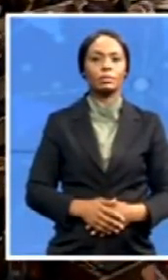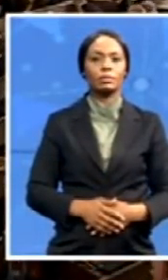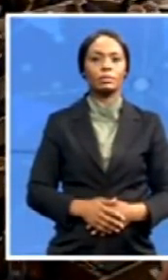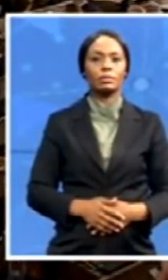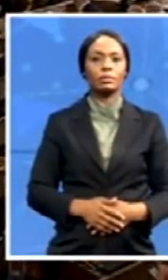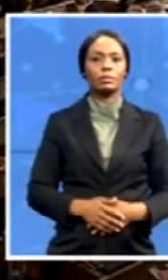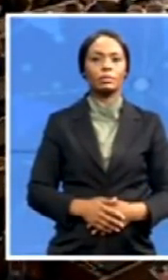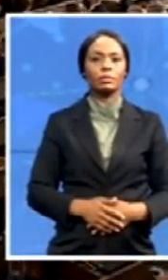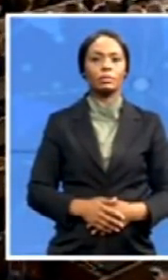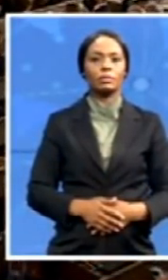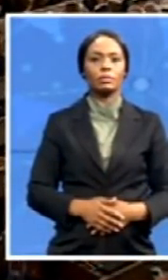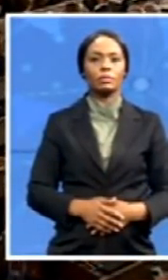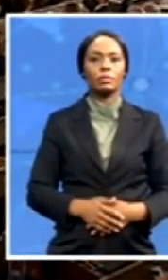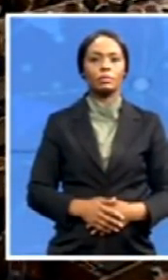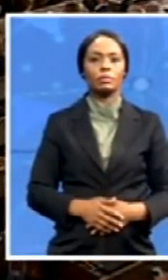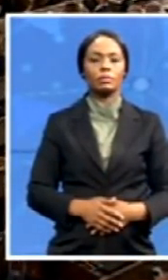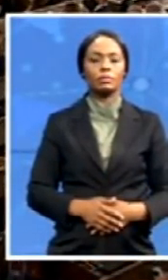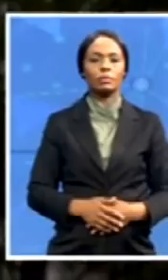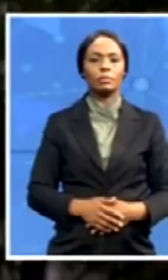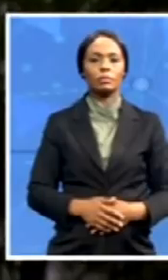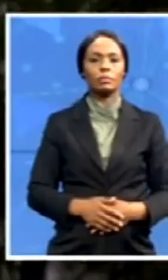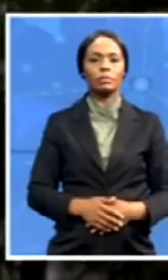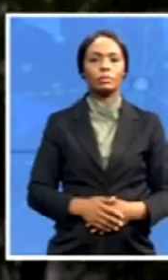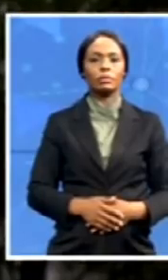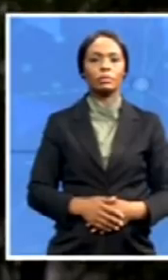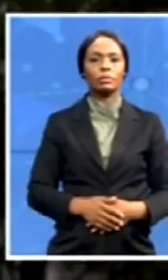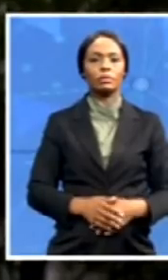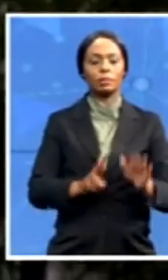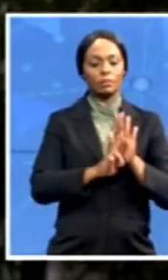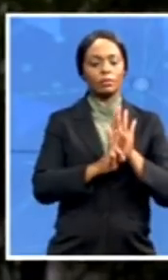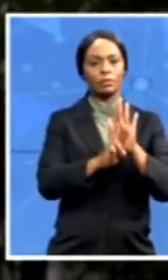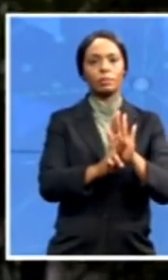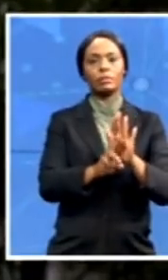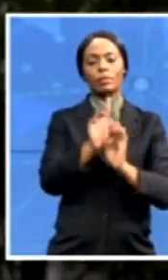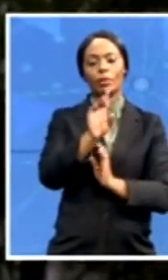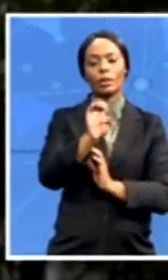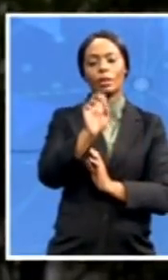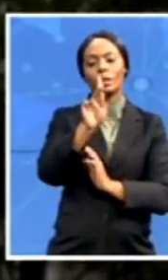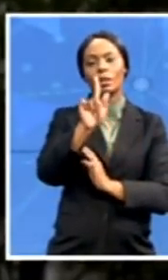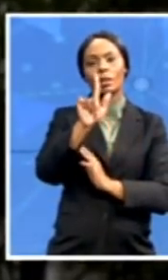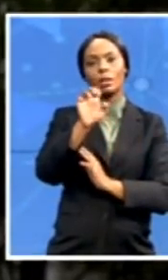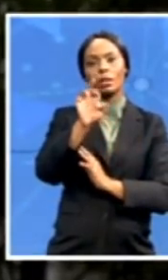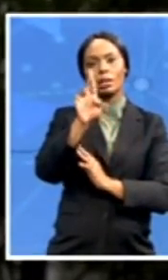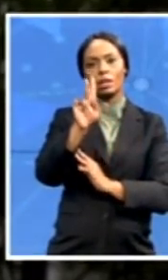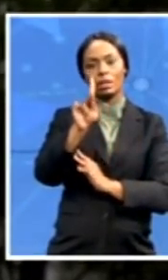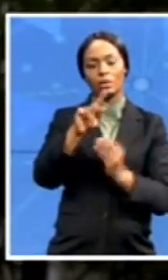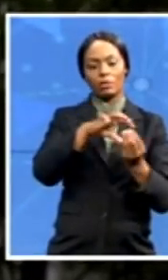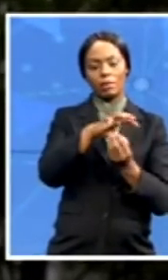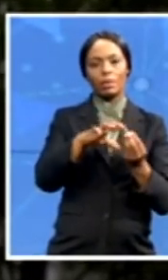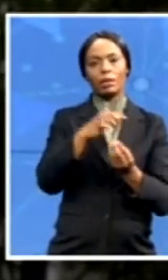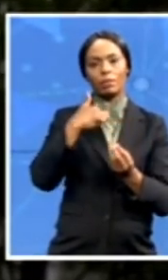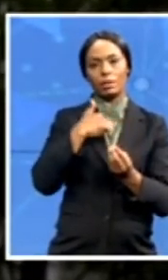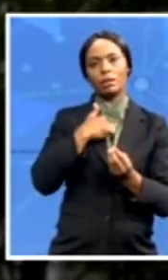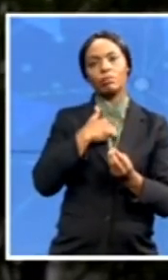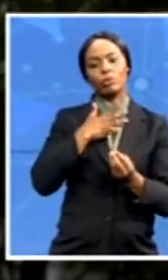On behalf of the de Klerk family, I would like to welcome you all to this celebration of Mr.